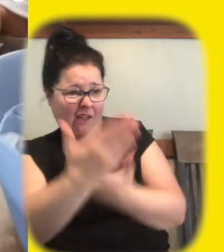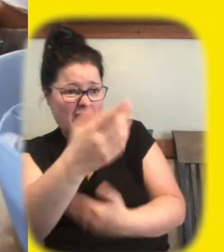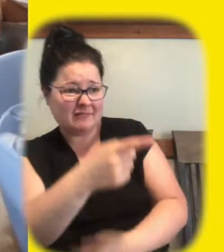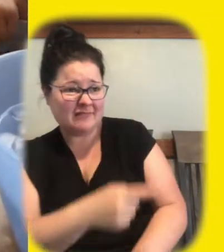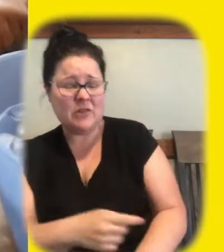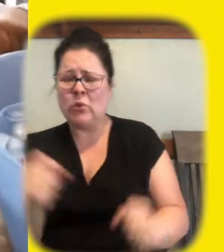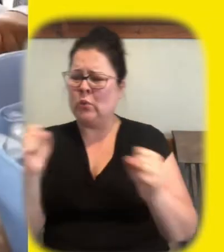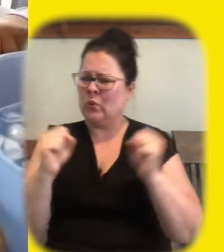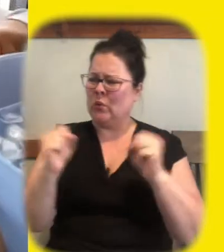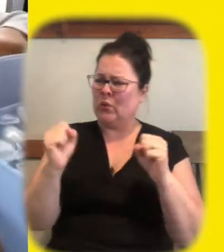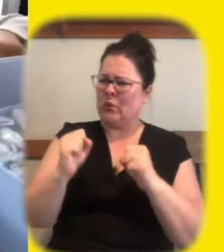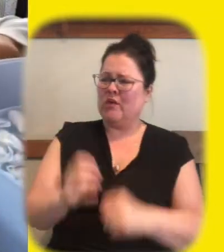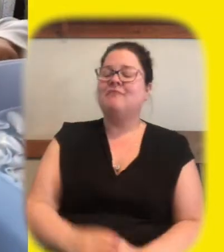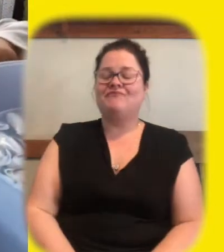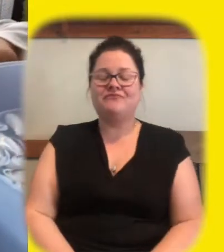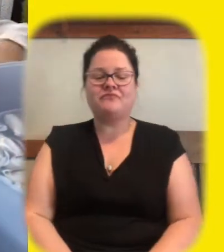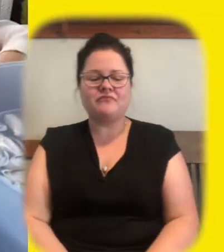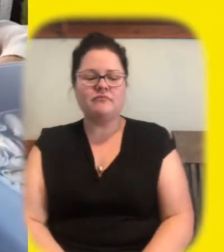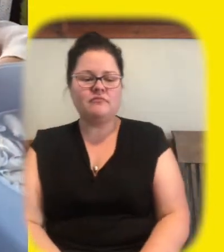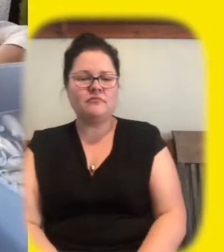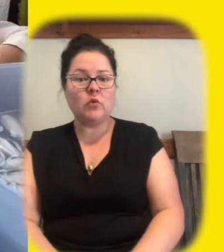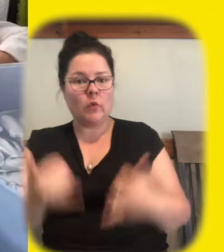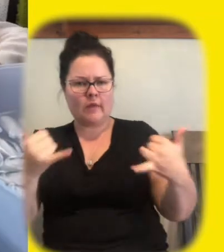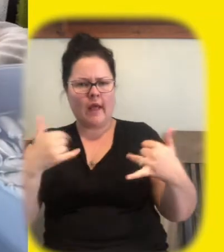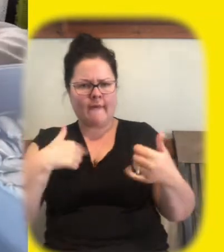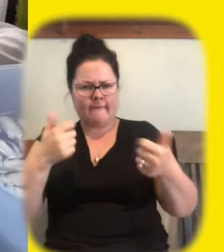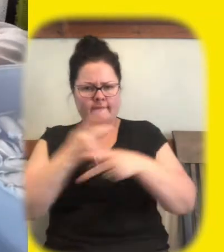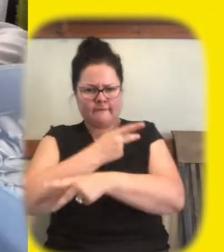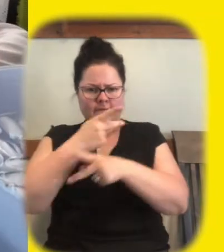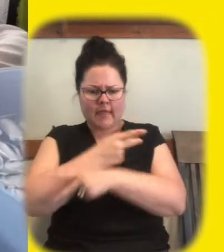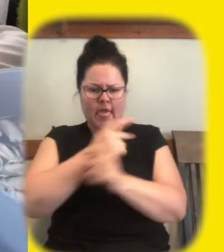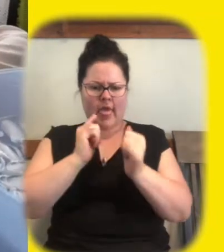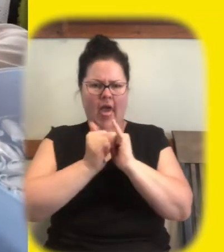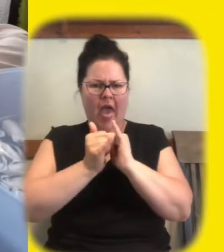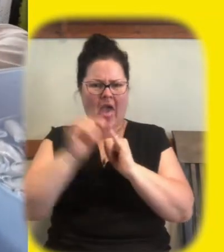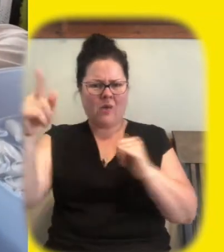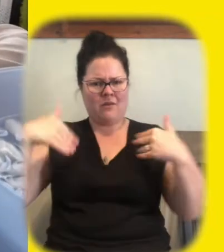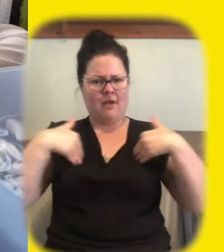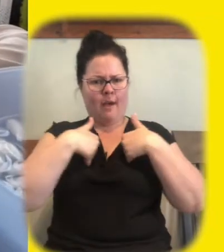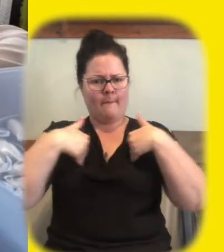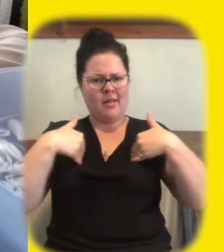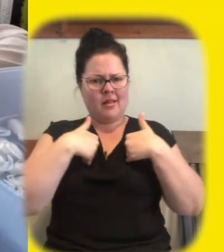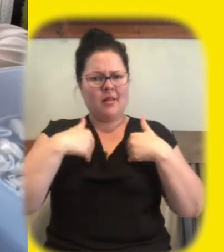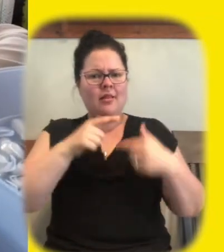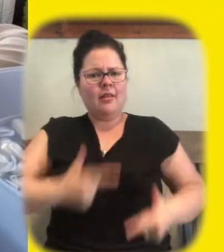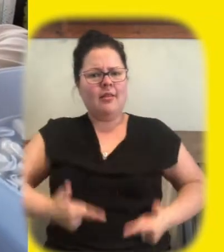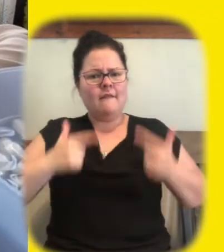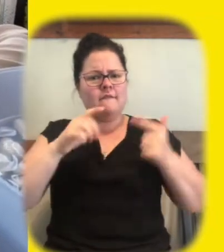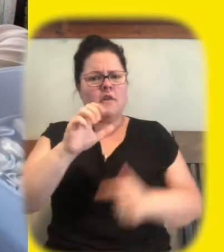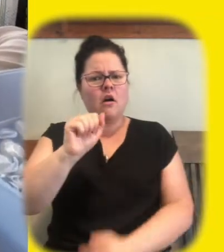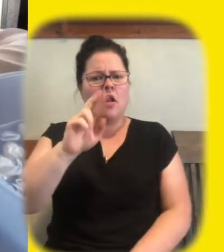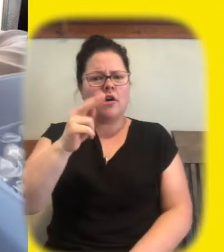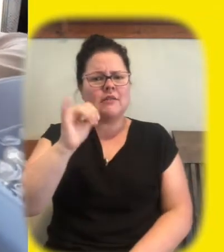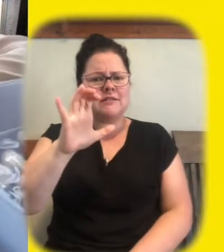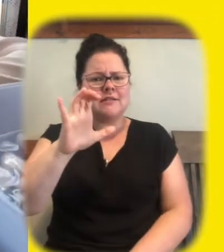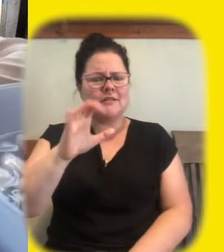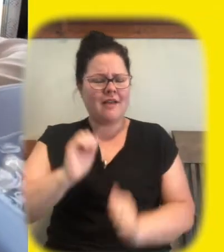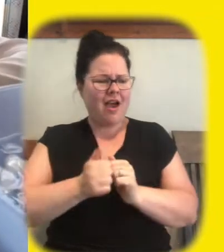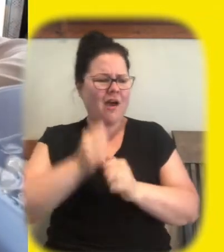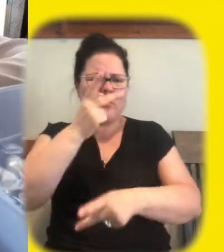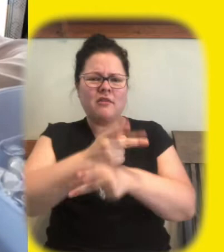okay so we're gonna try to figure out how different arctic animals stay warm